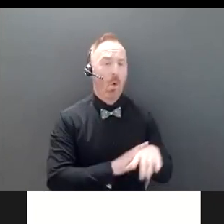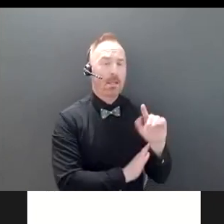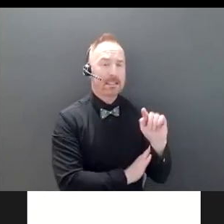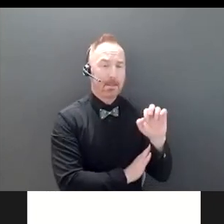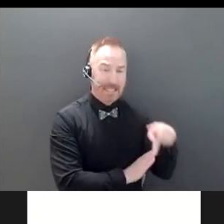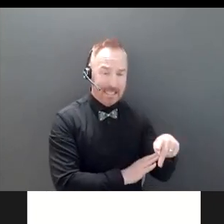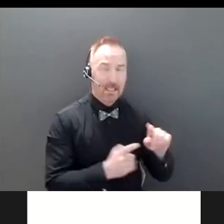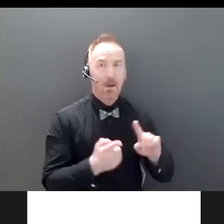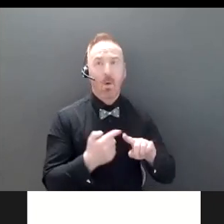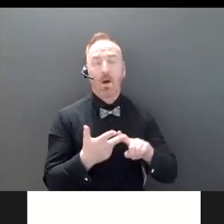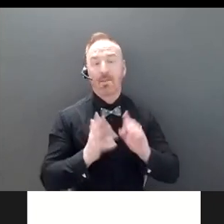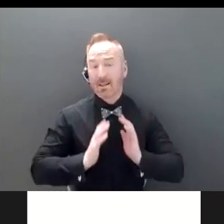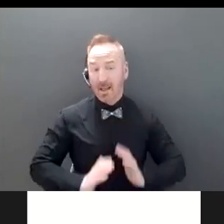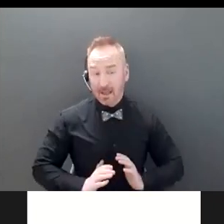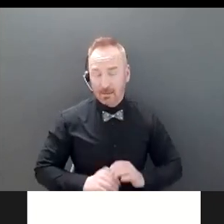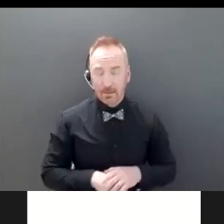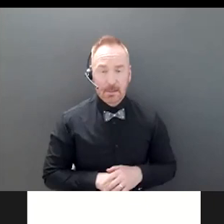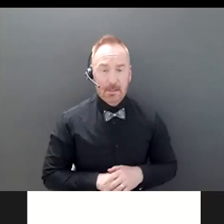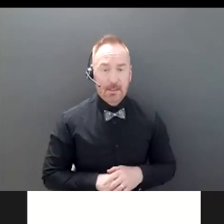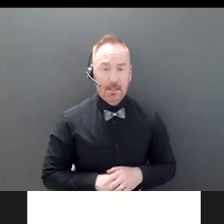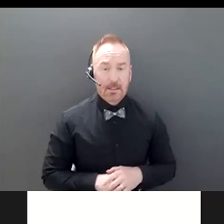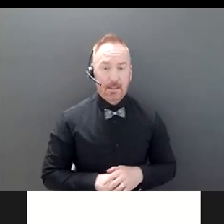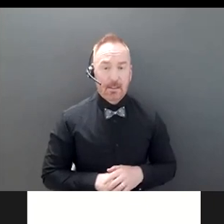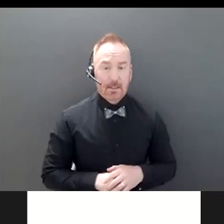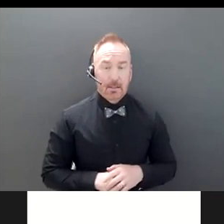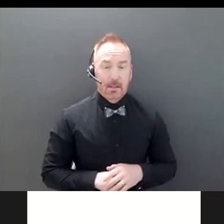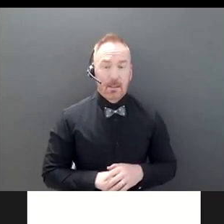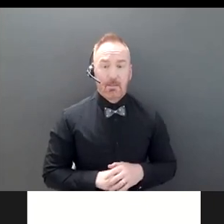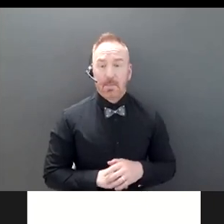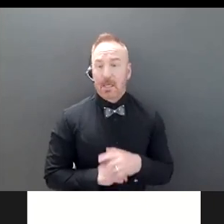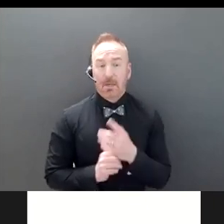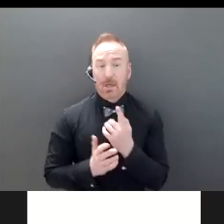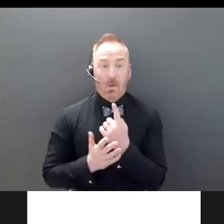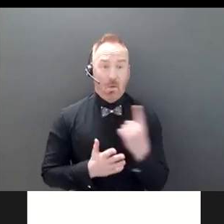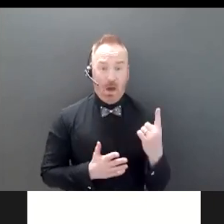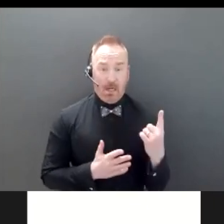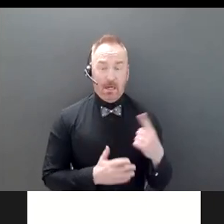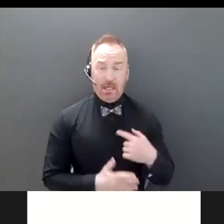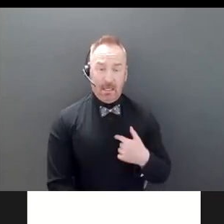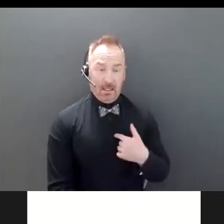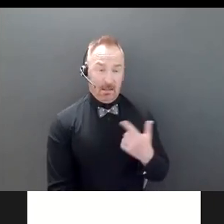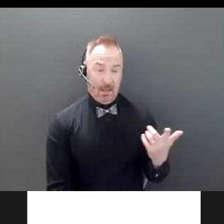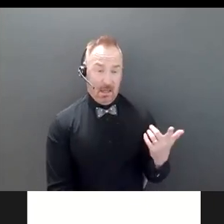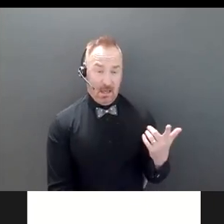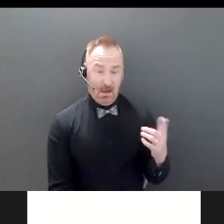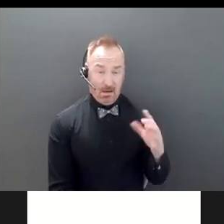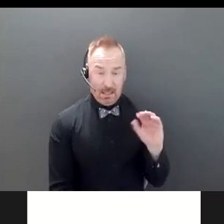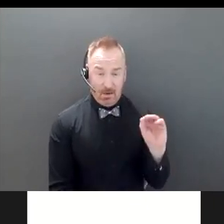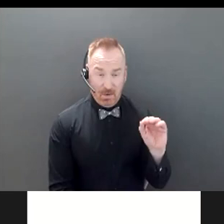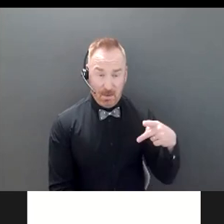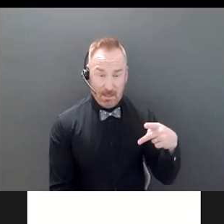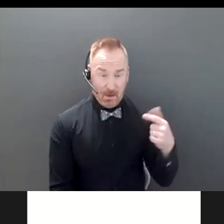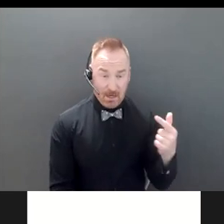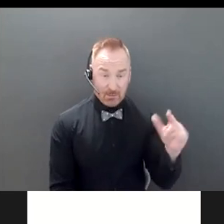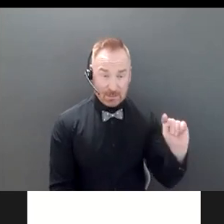client could rely on. One of them being the Ontario Public Guardian Trustee and and depending on the circumstances, it